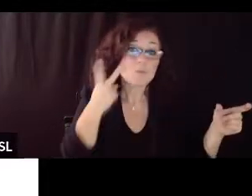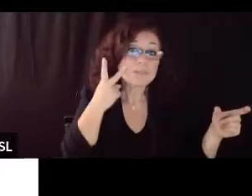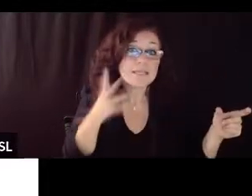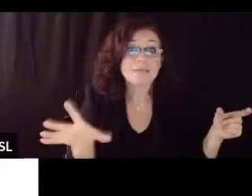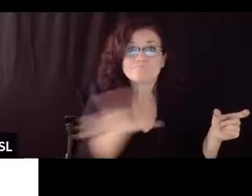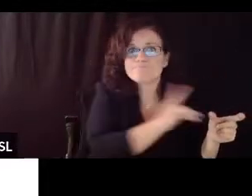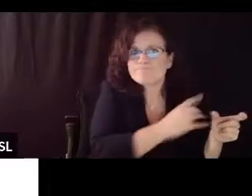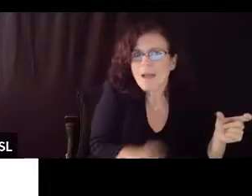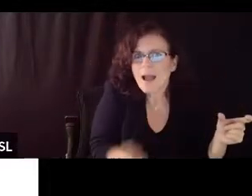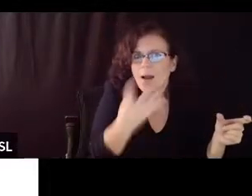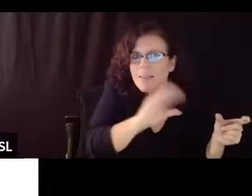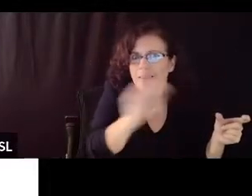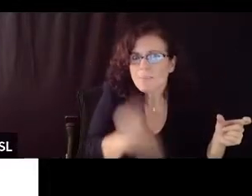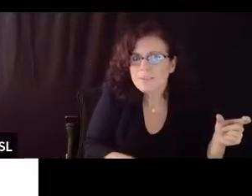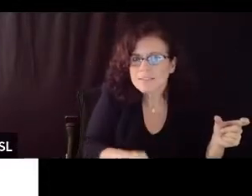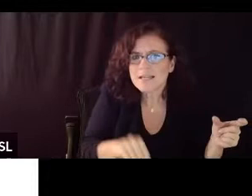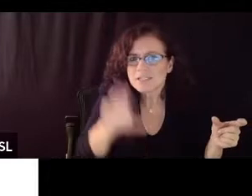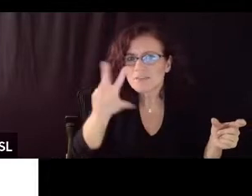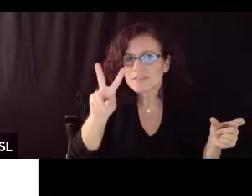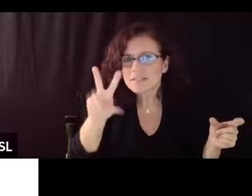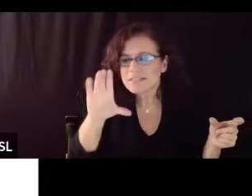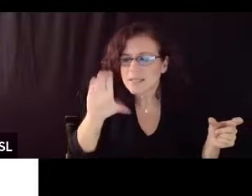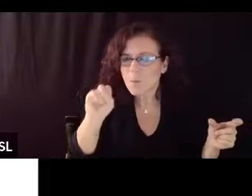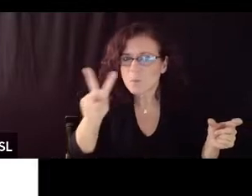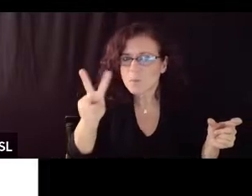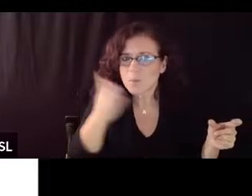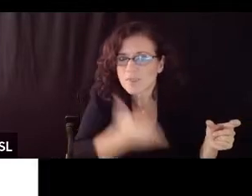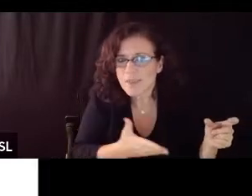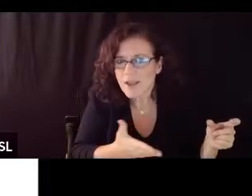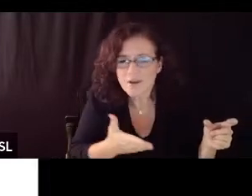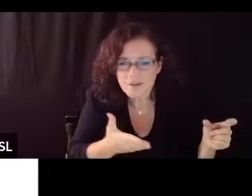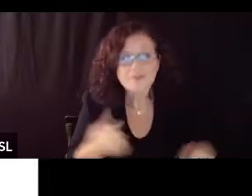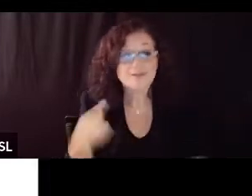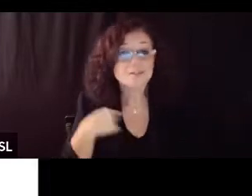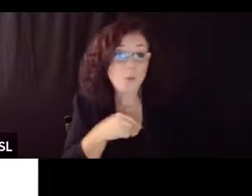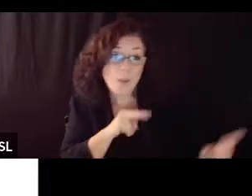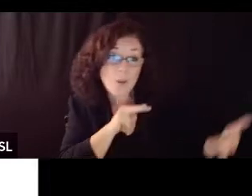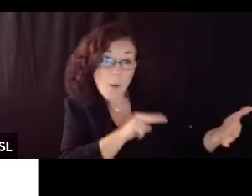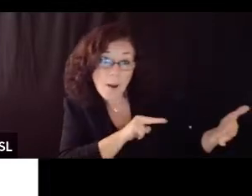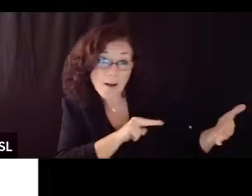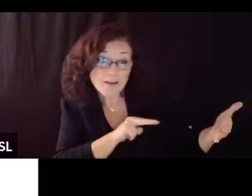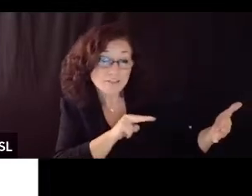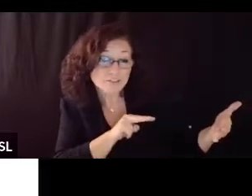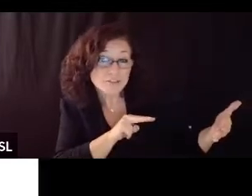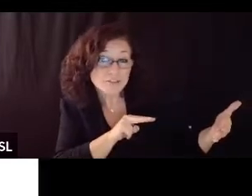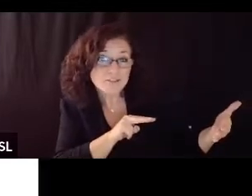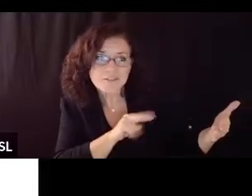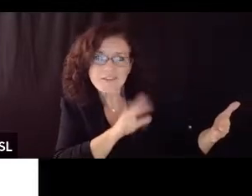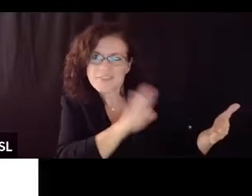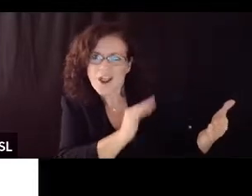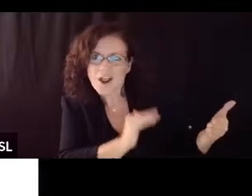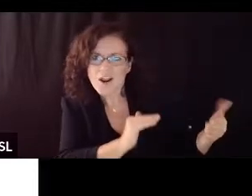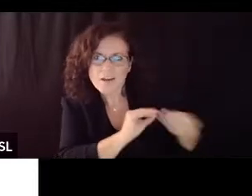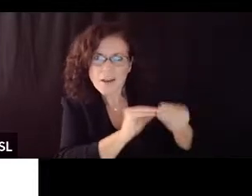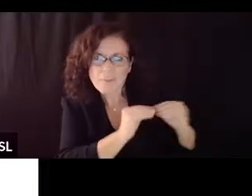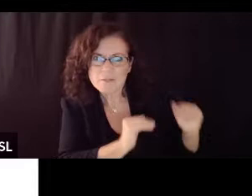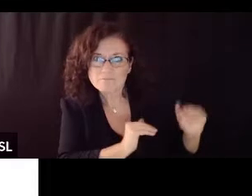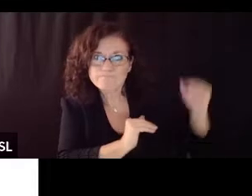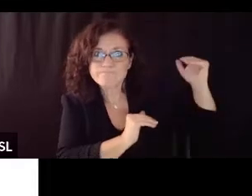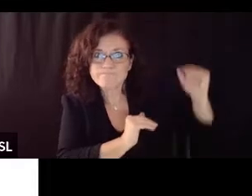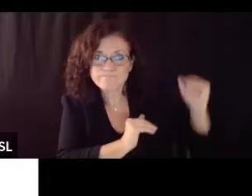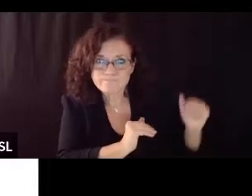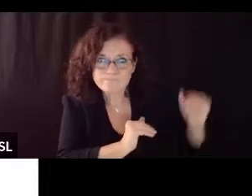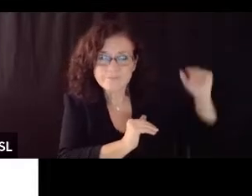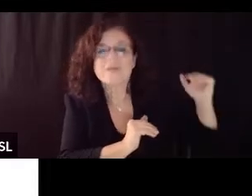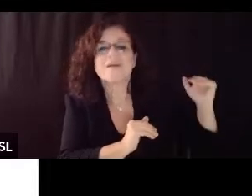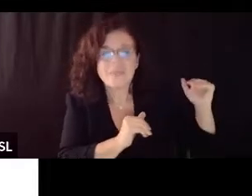and then we watch how quickly that uh level decays over the time and that tells us how fast air is being exchanged